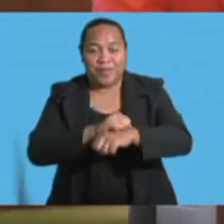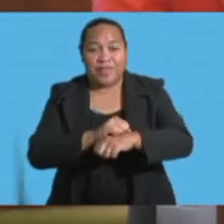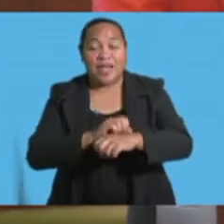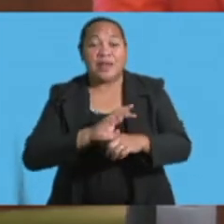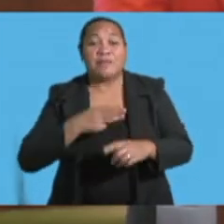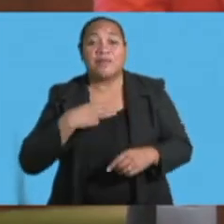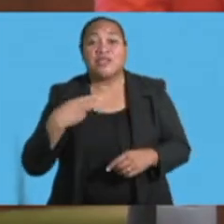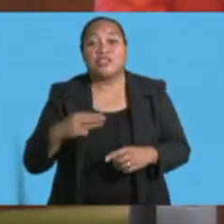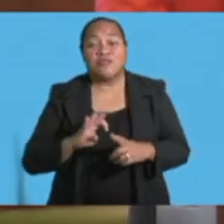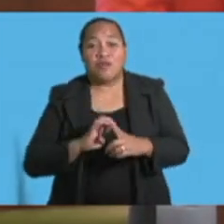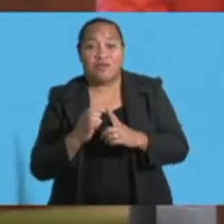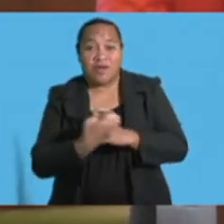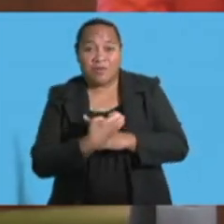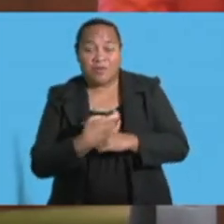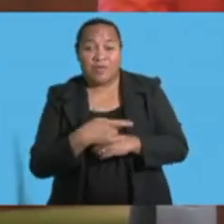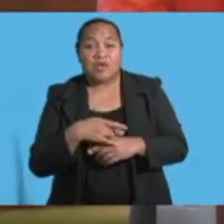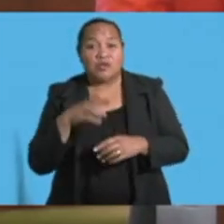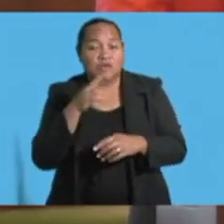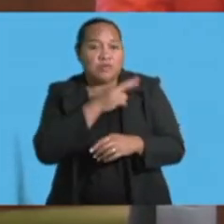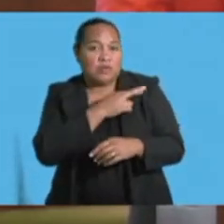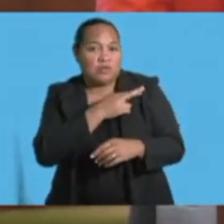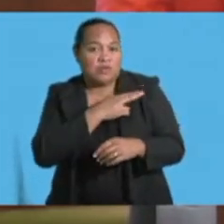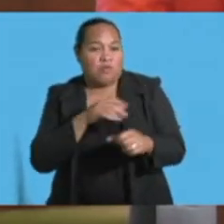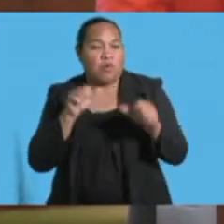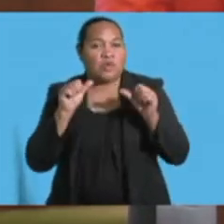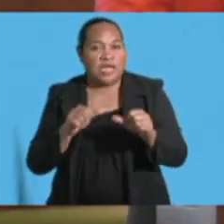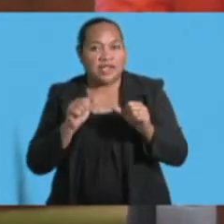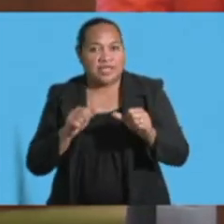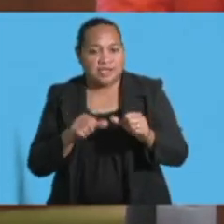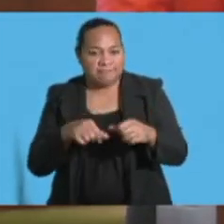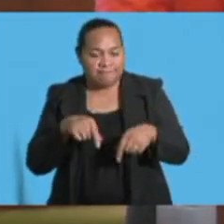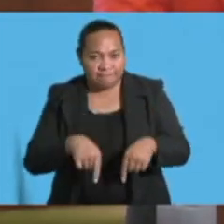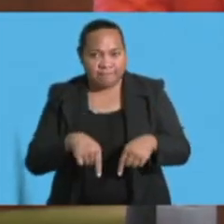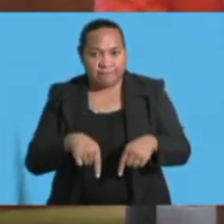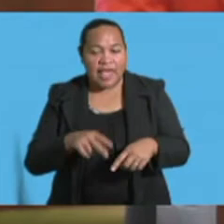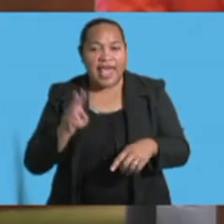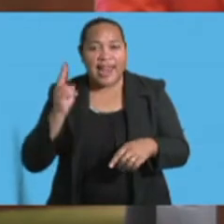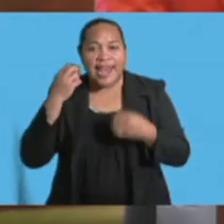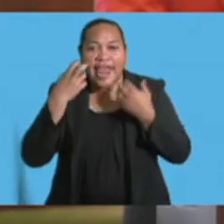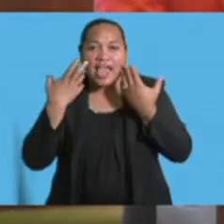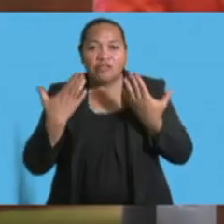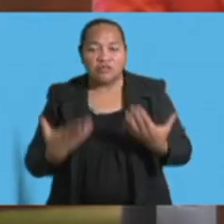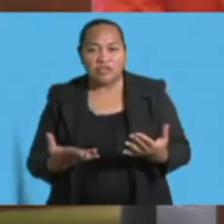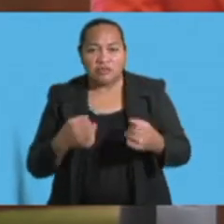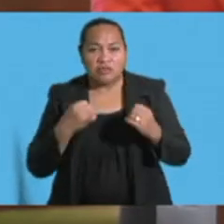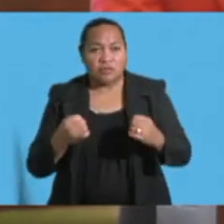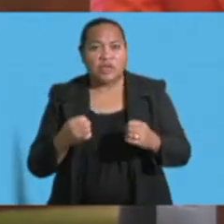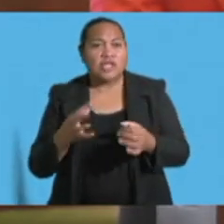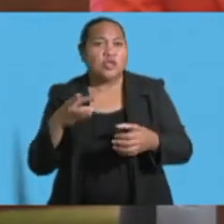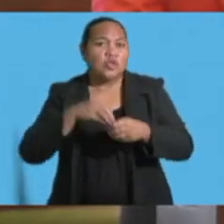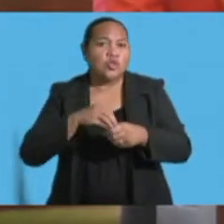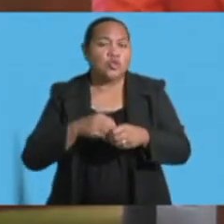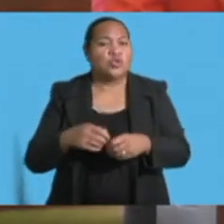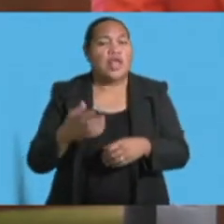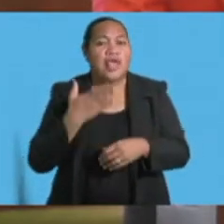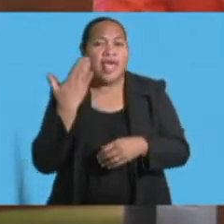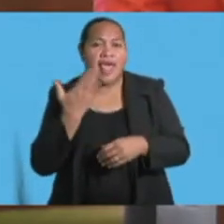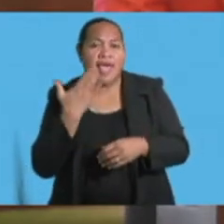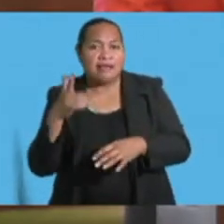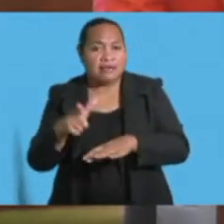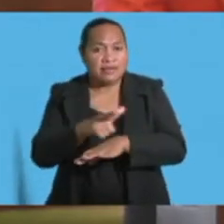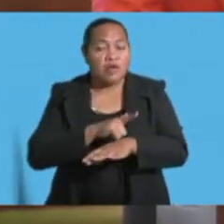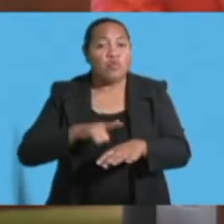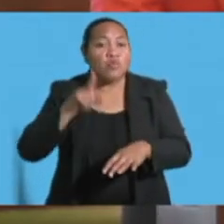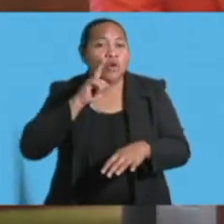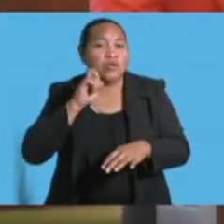for protecting and conserving Fiji's natural environment, which includes air, land, water, all layers of the